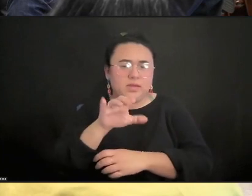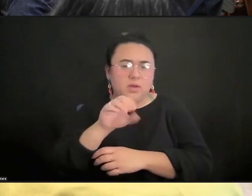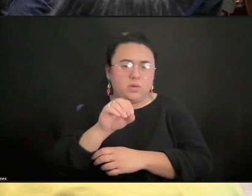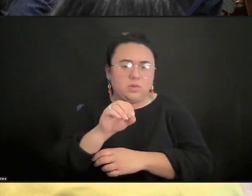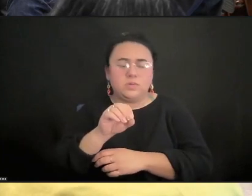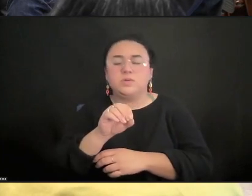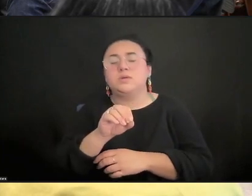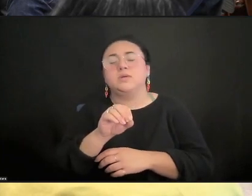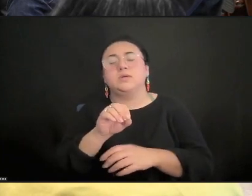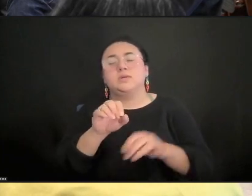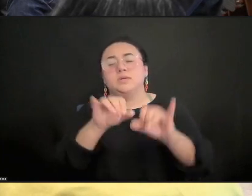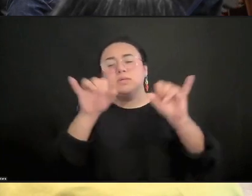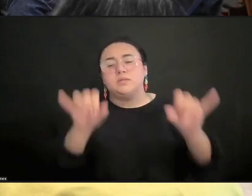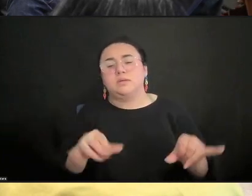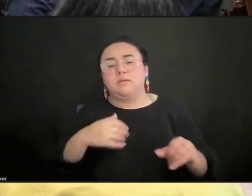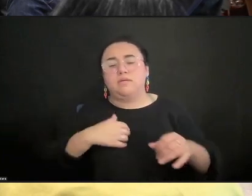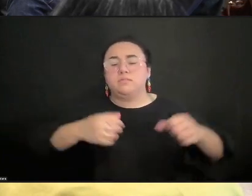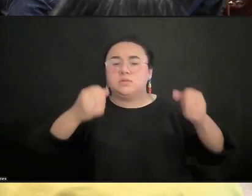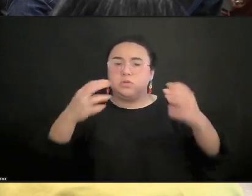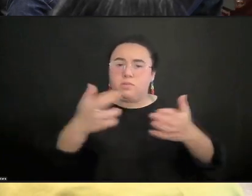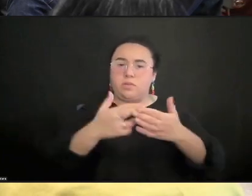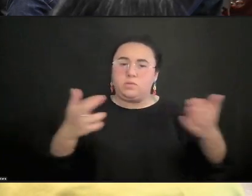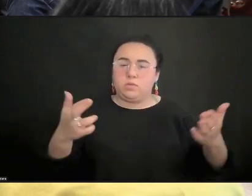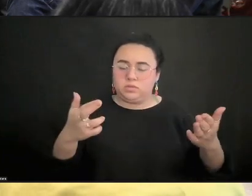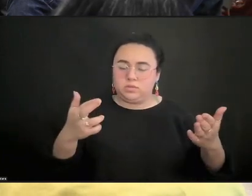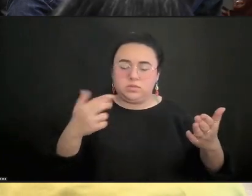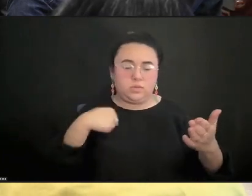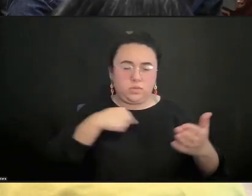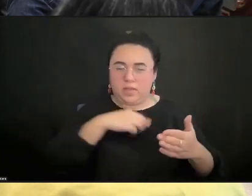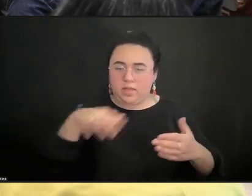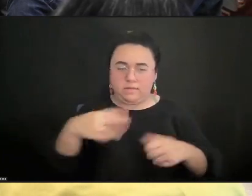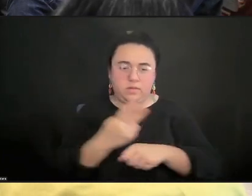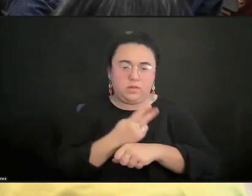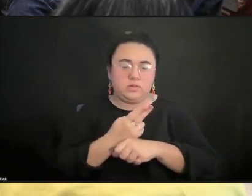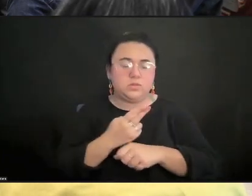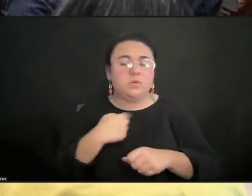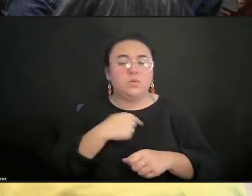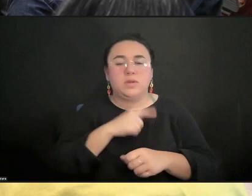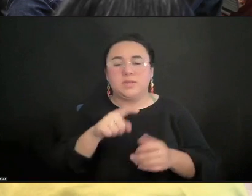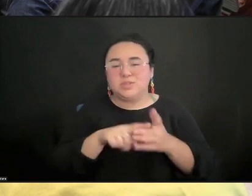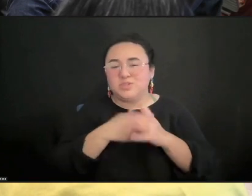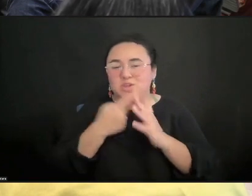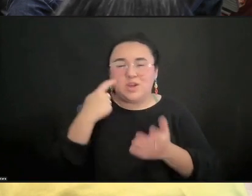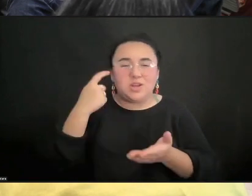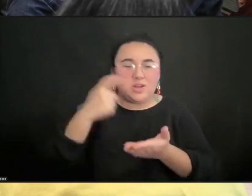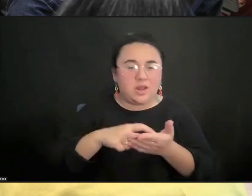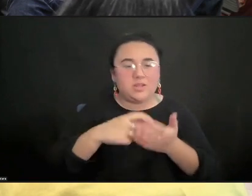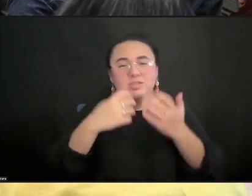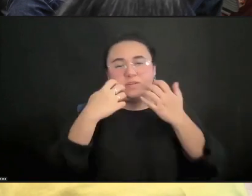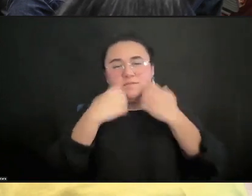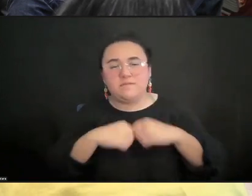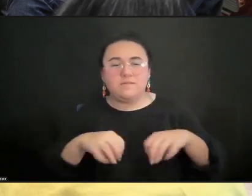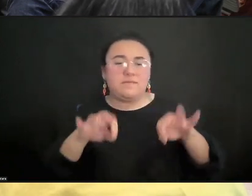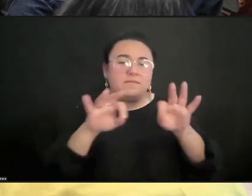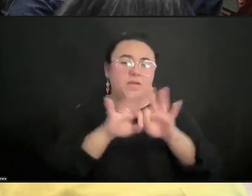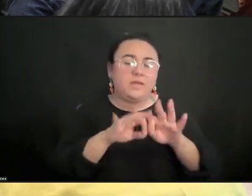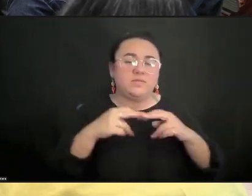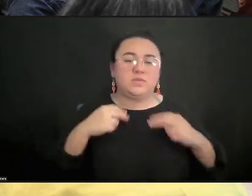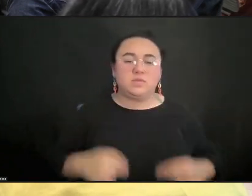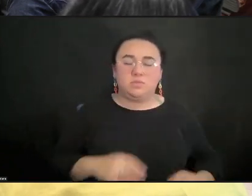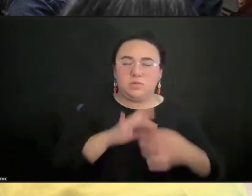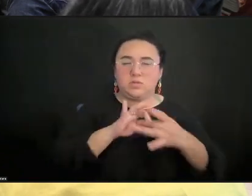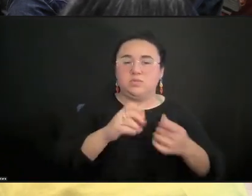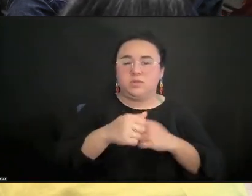than we think we do have. And if we can just start in that acknowledgement and the values of each of our own human relationships with one another, I think we'll